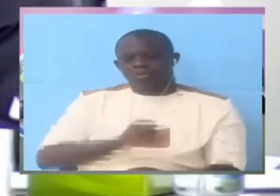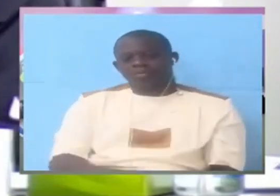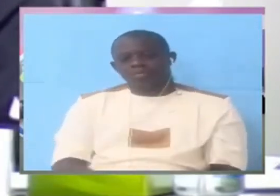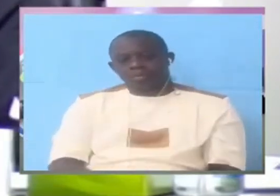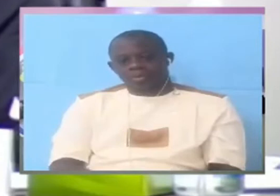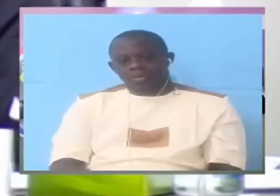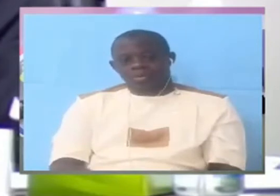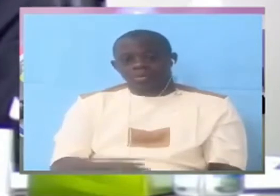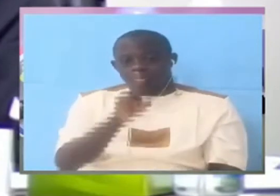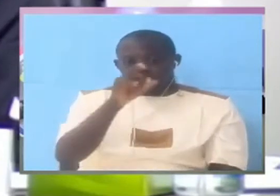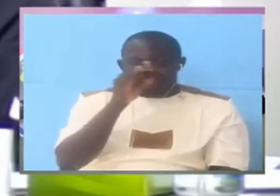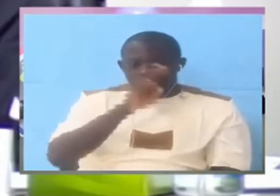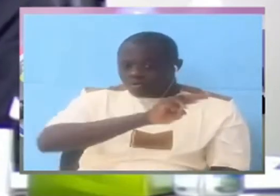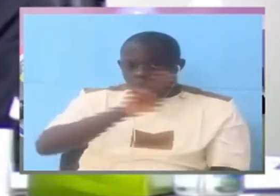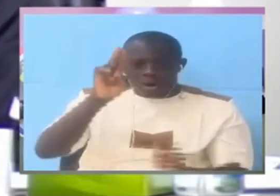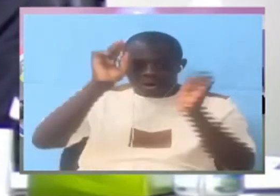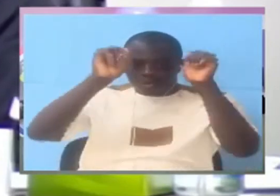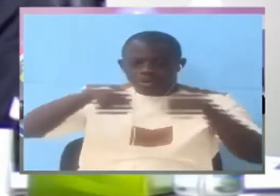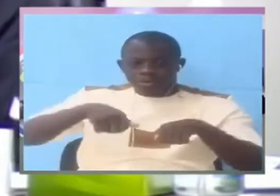You said that's not humanly possible.